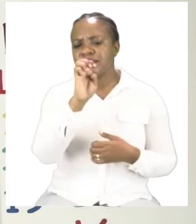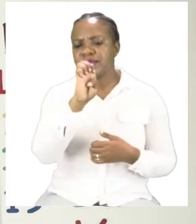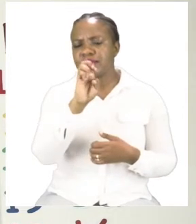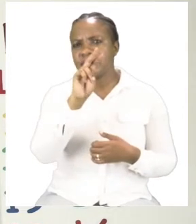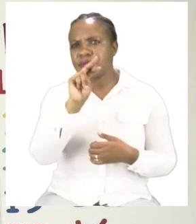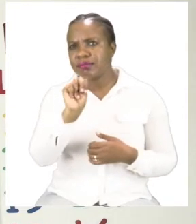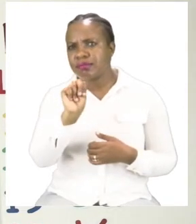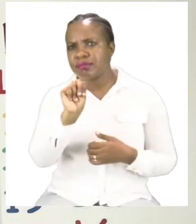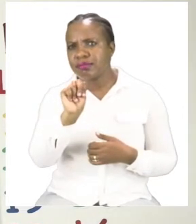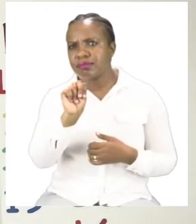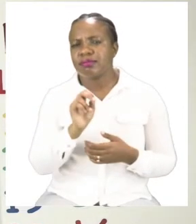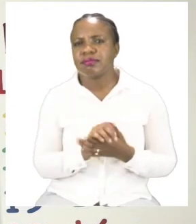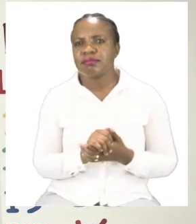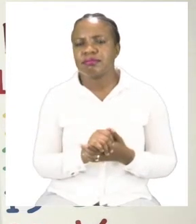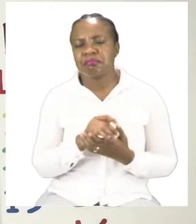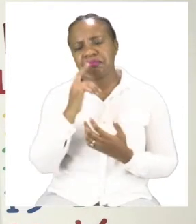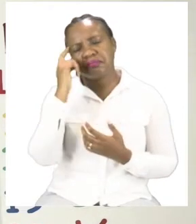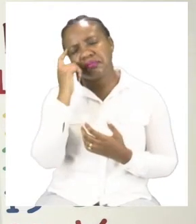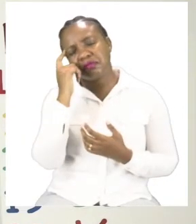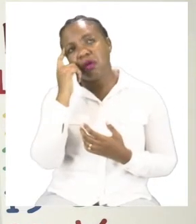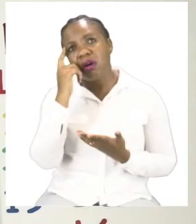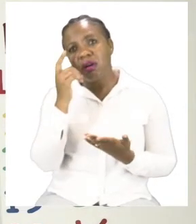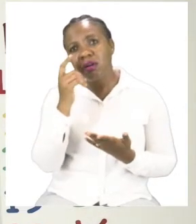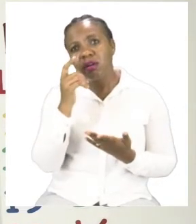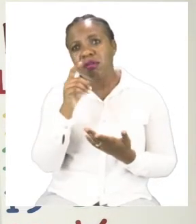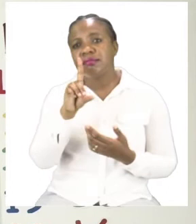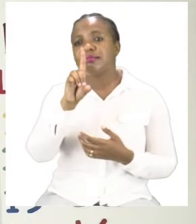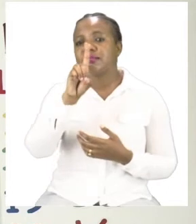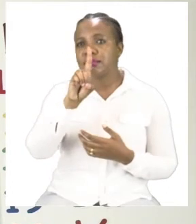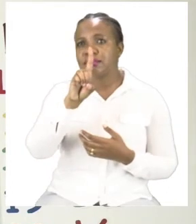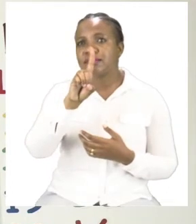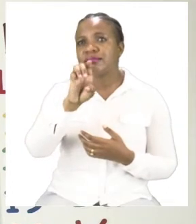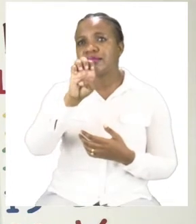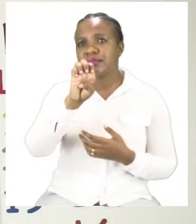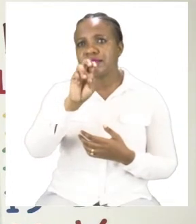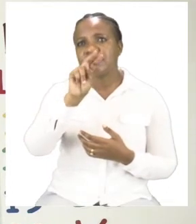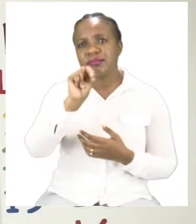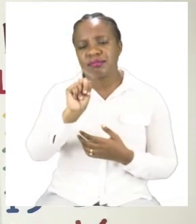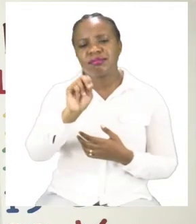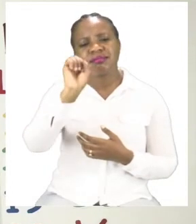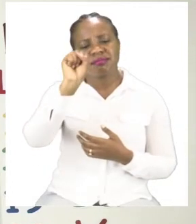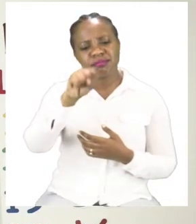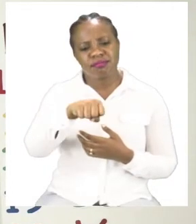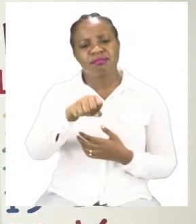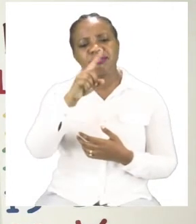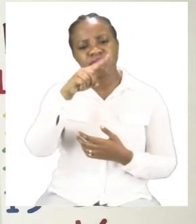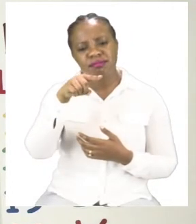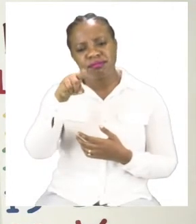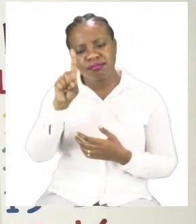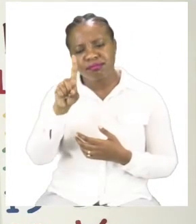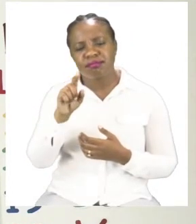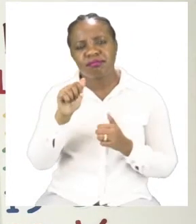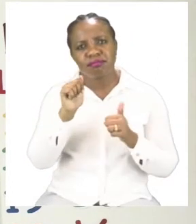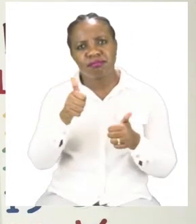If you guessed that it is a den. Well done! A den can be a place